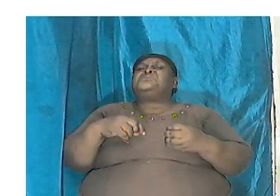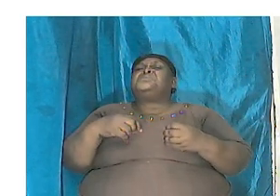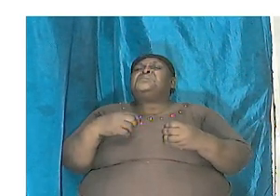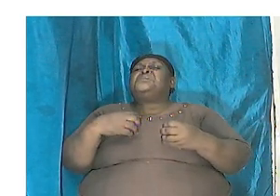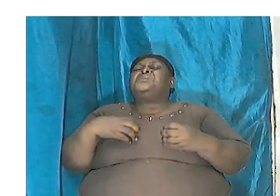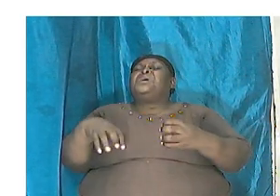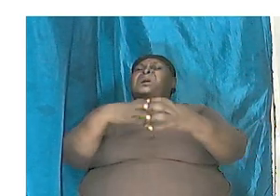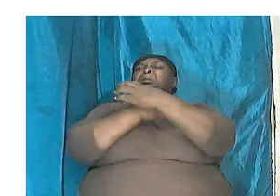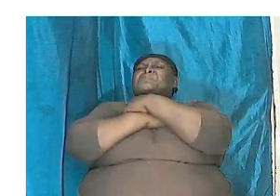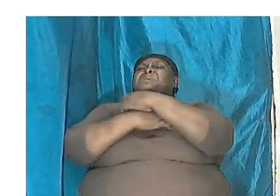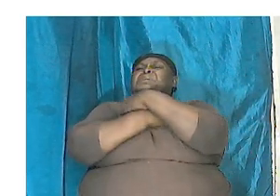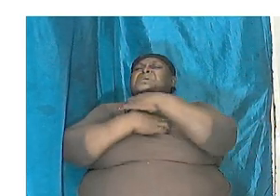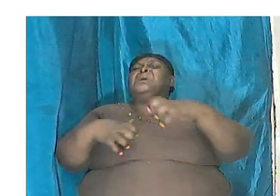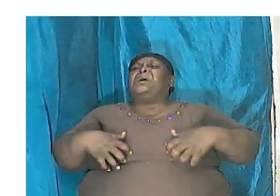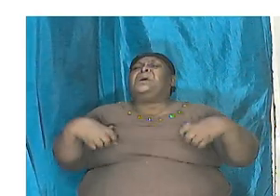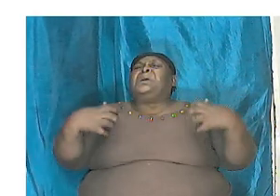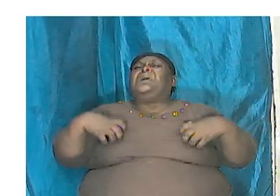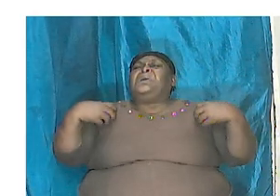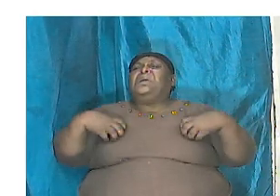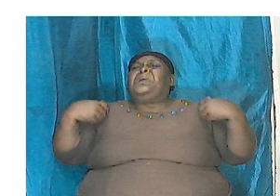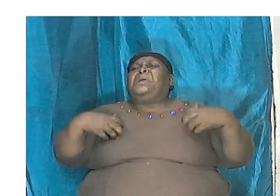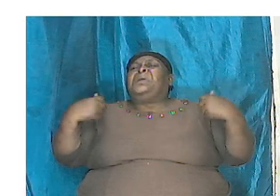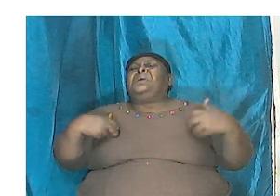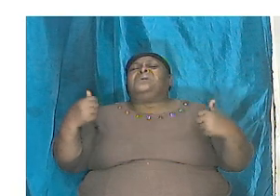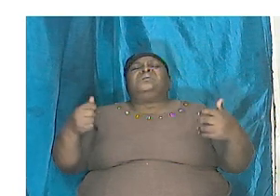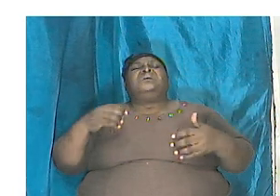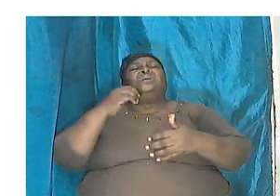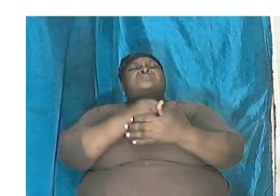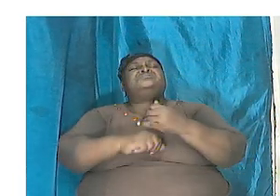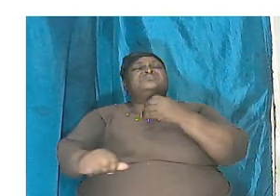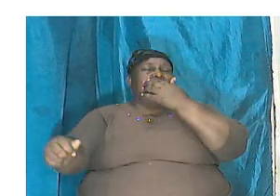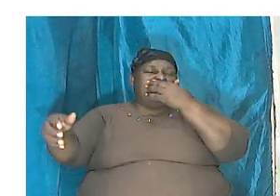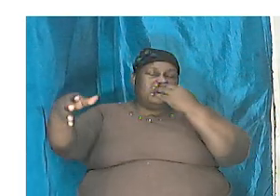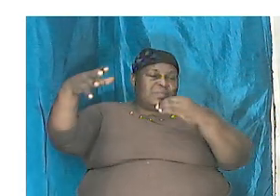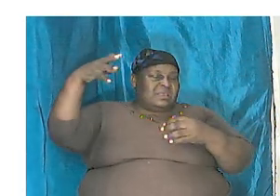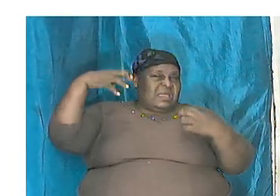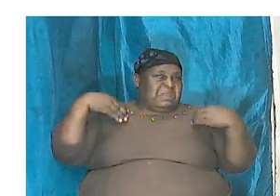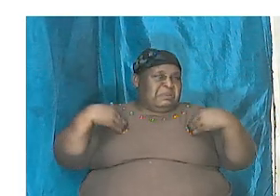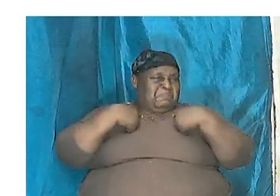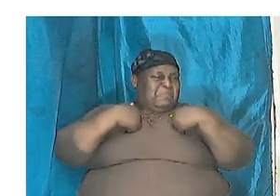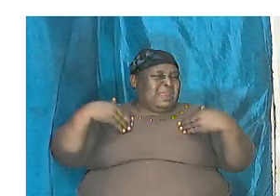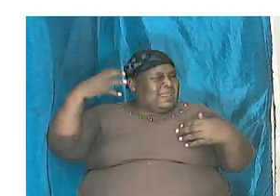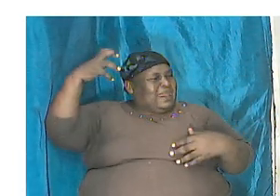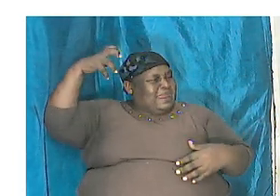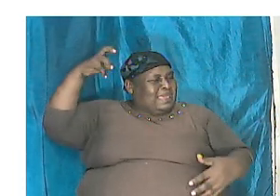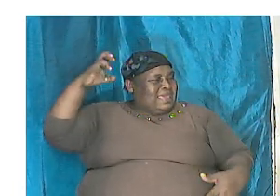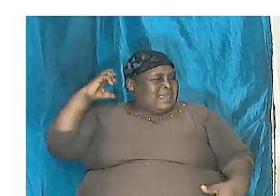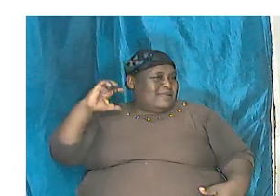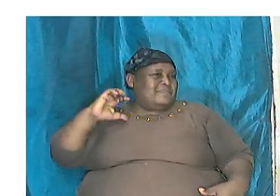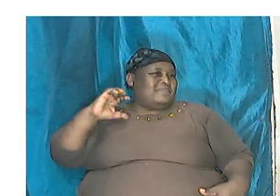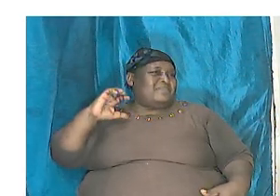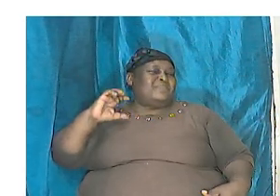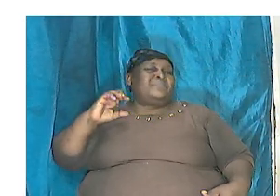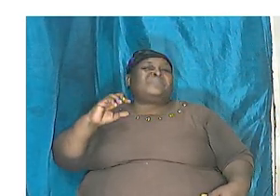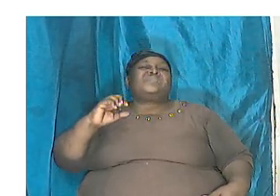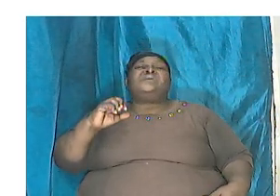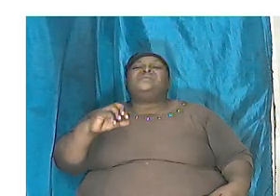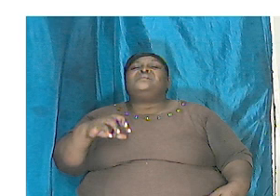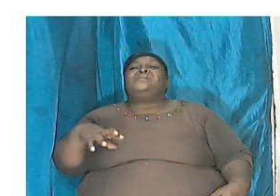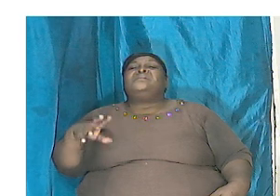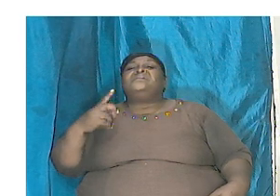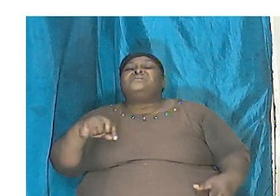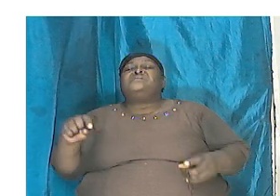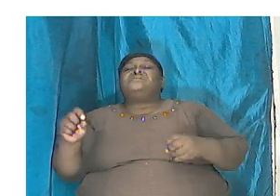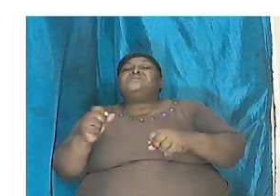about certain breed lions do we know that the white rhinoceros as we